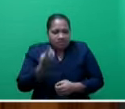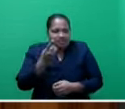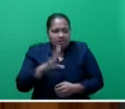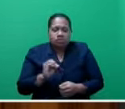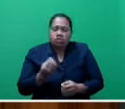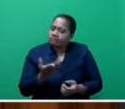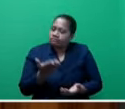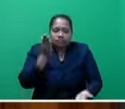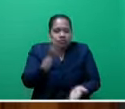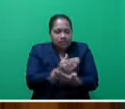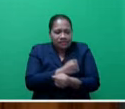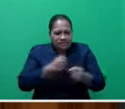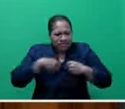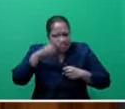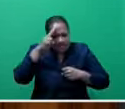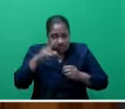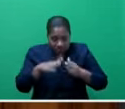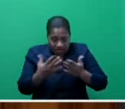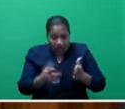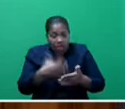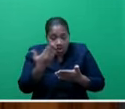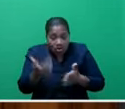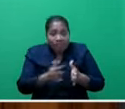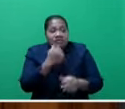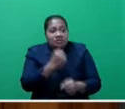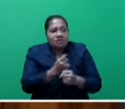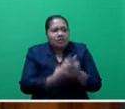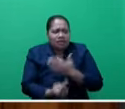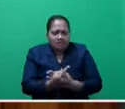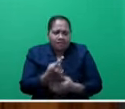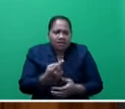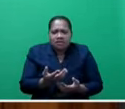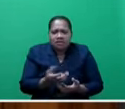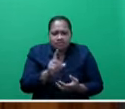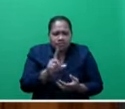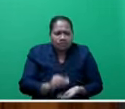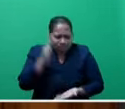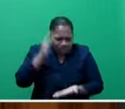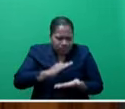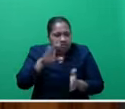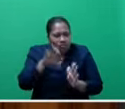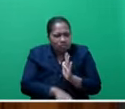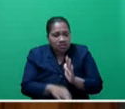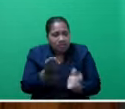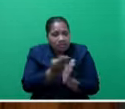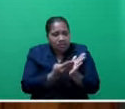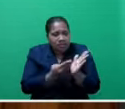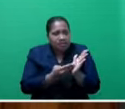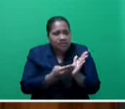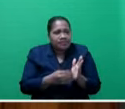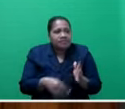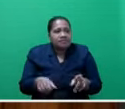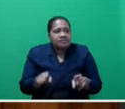Now, while the Honourable Attorney General has attempted to cut costs in the budget, such as cutting leadership salaries